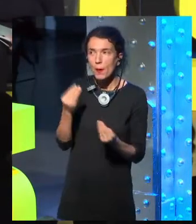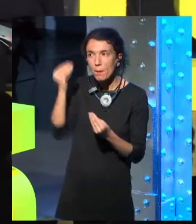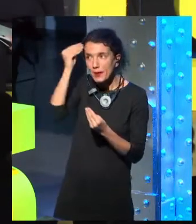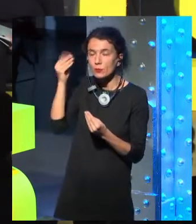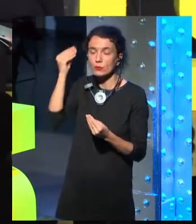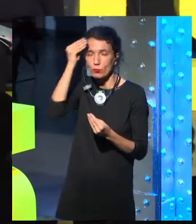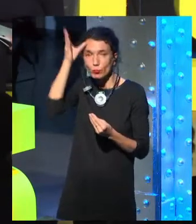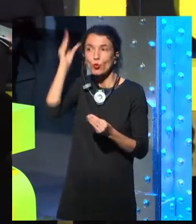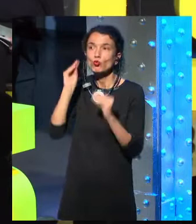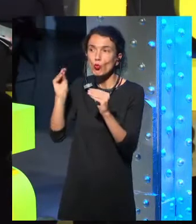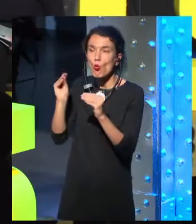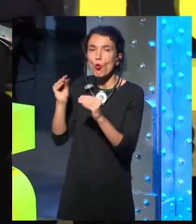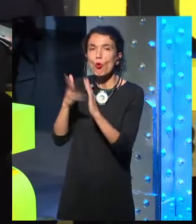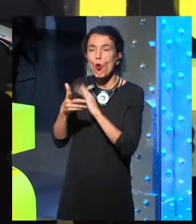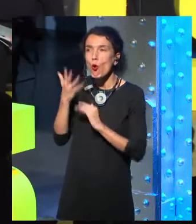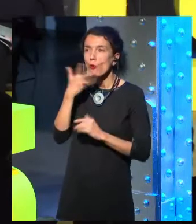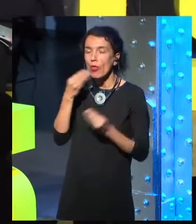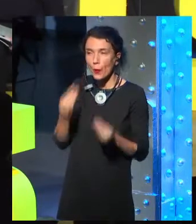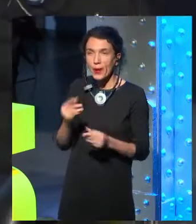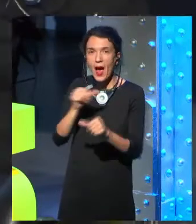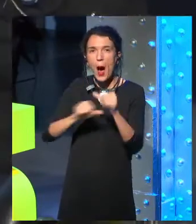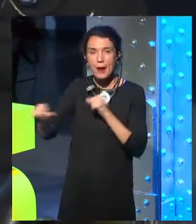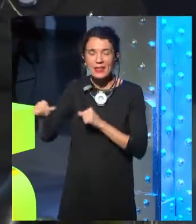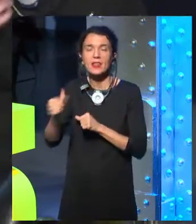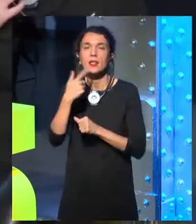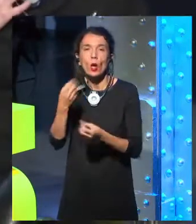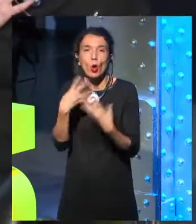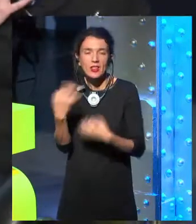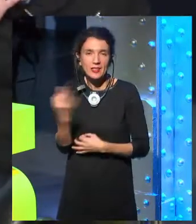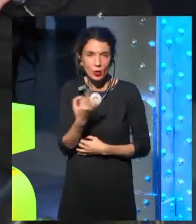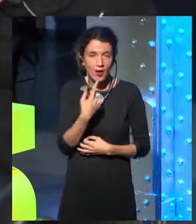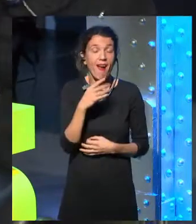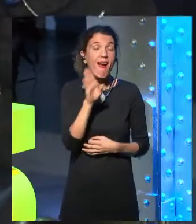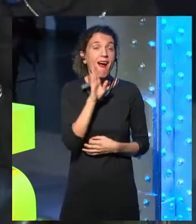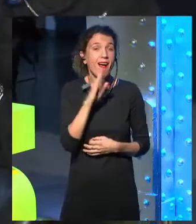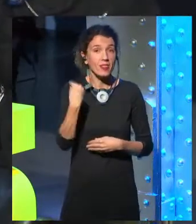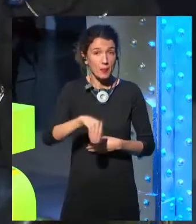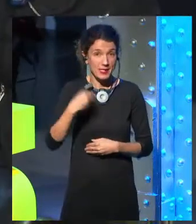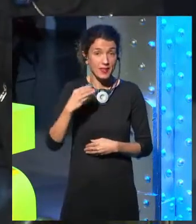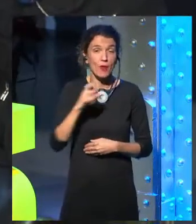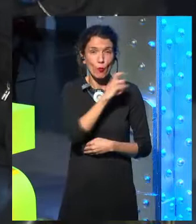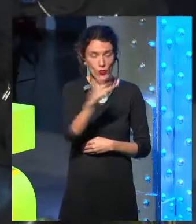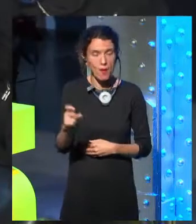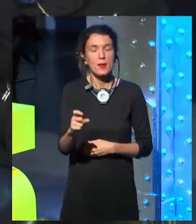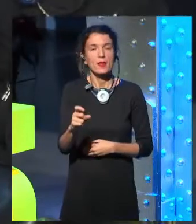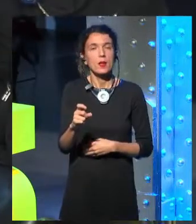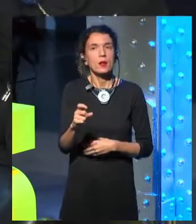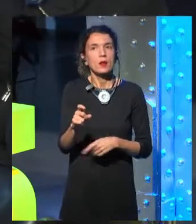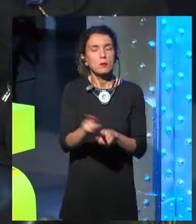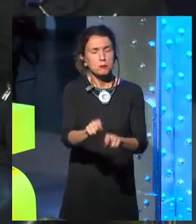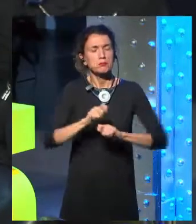knowing her way of thinking? Well, Jose Maria was saying that Amber transmits,